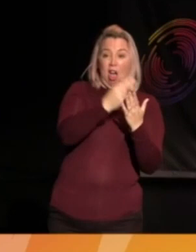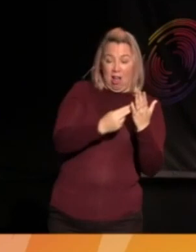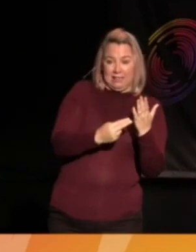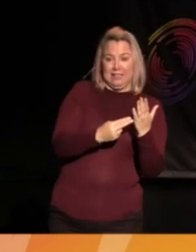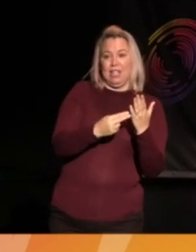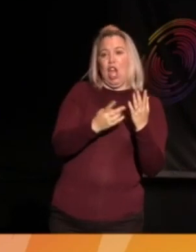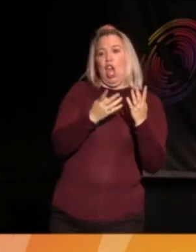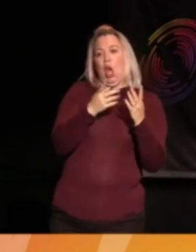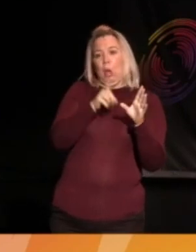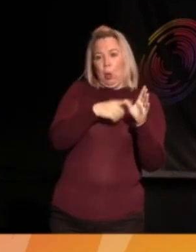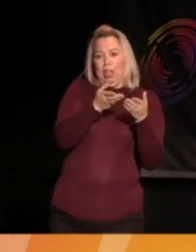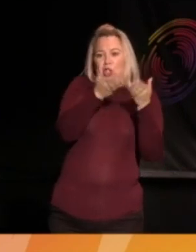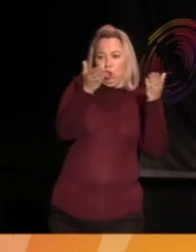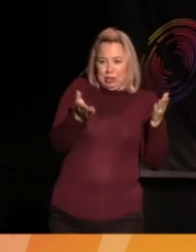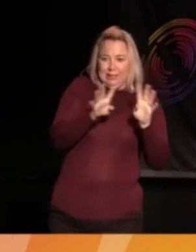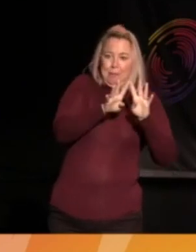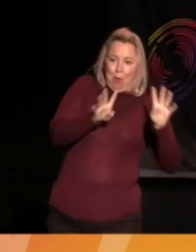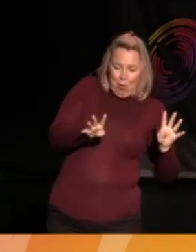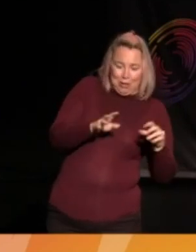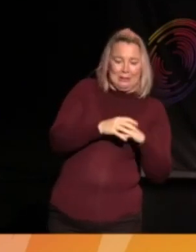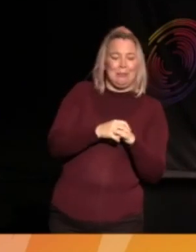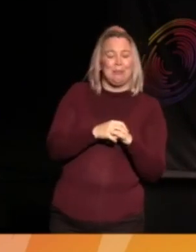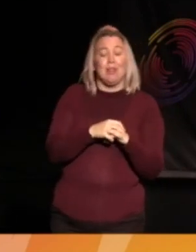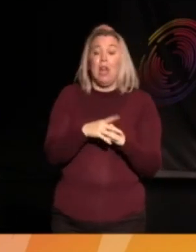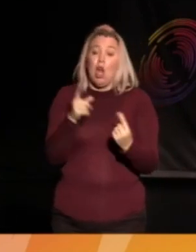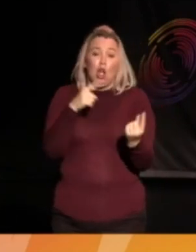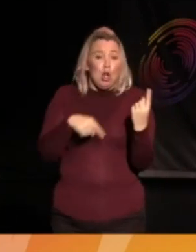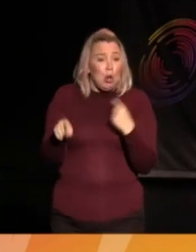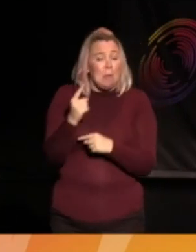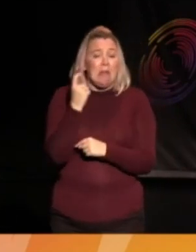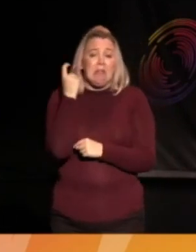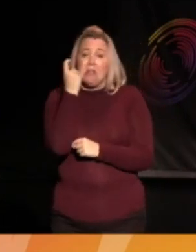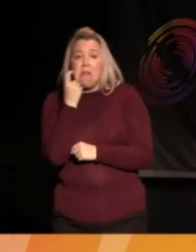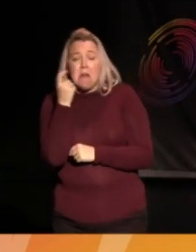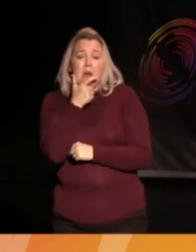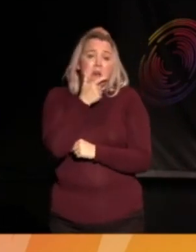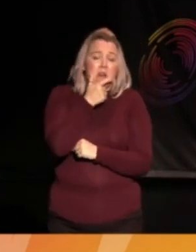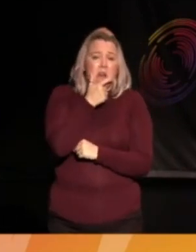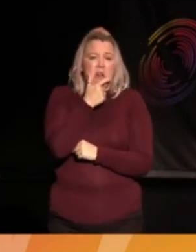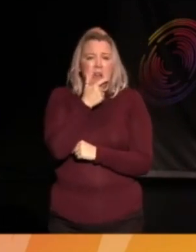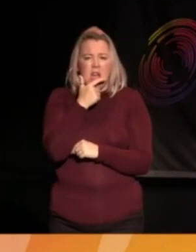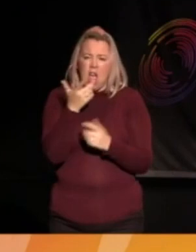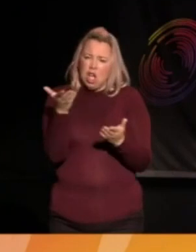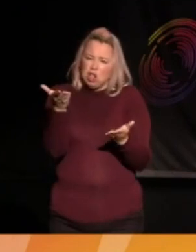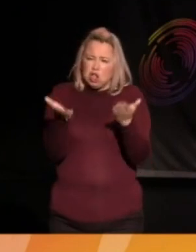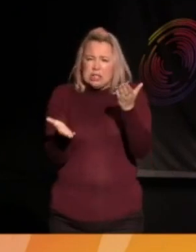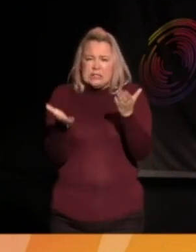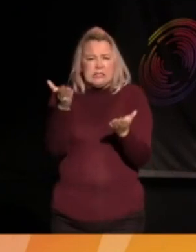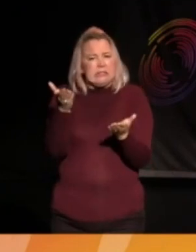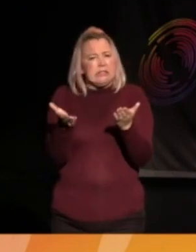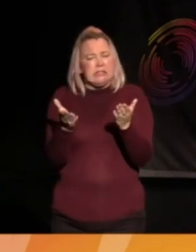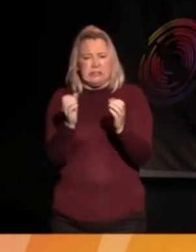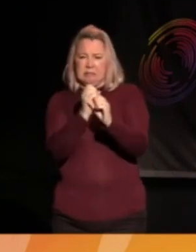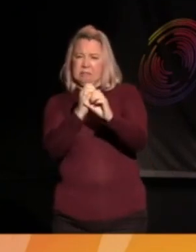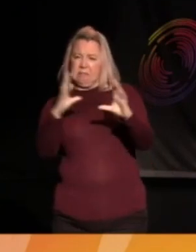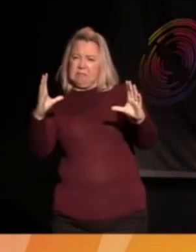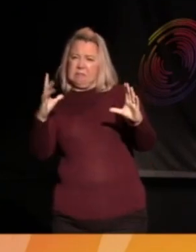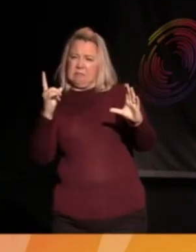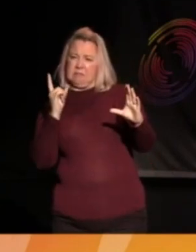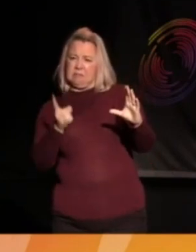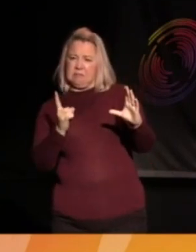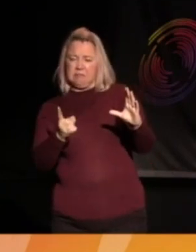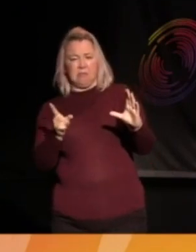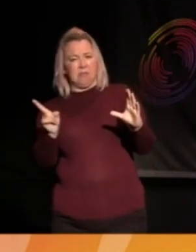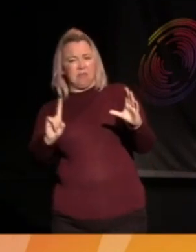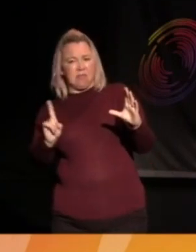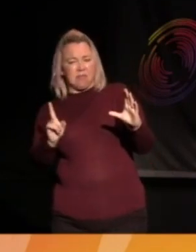So, I mean, obviously, you've all been thinking a great deal about what justice looks like as a whole. And then there is